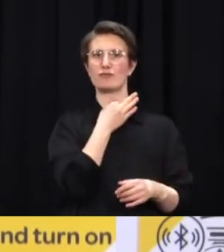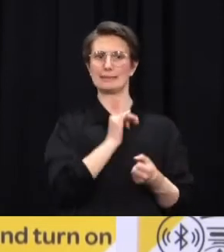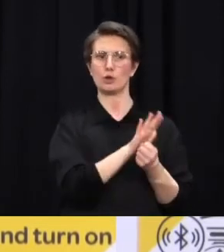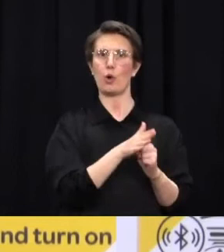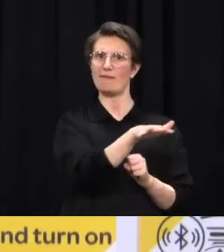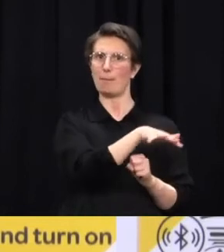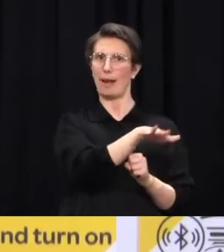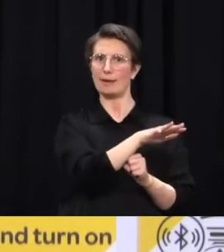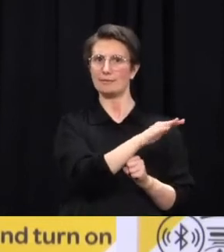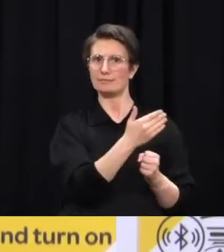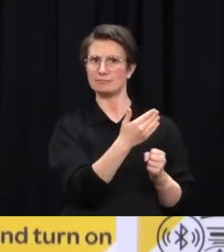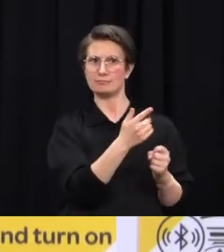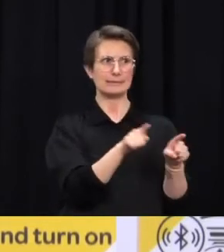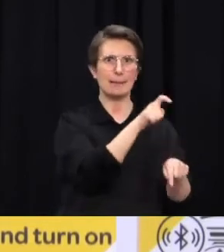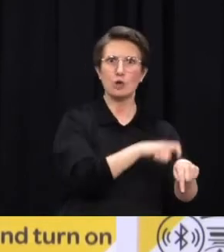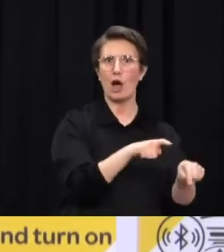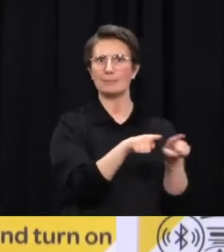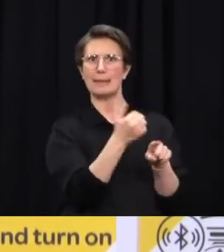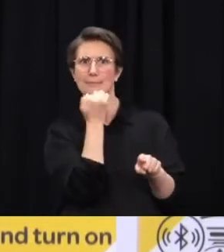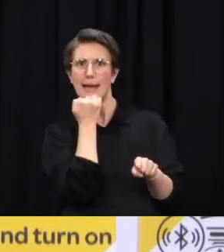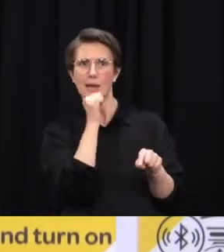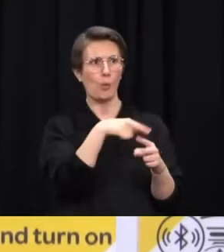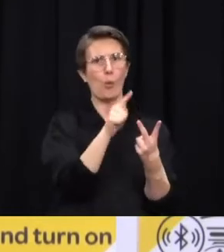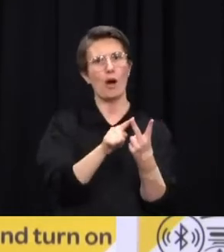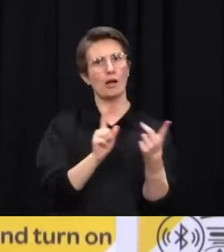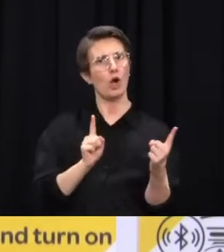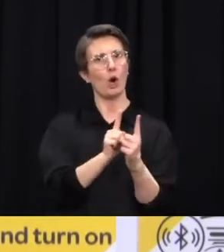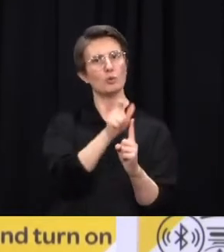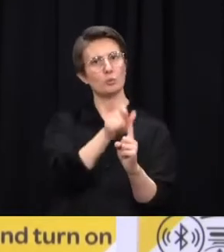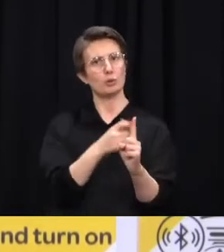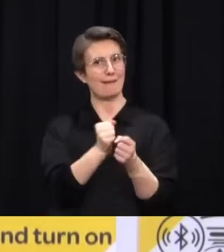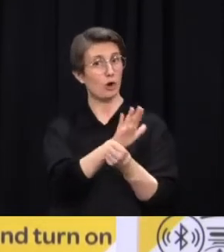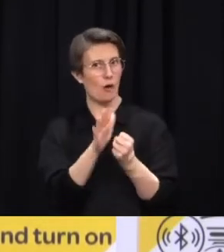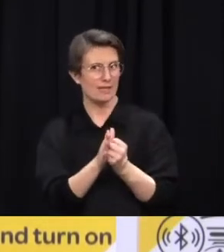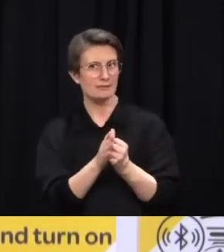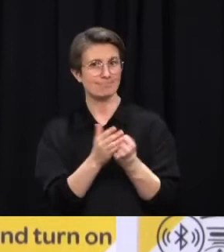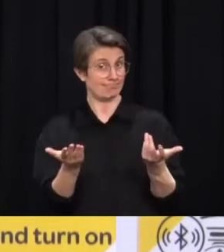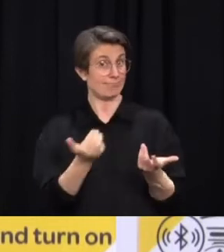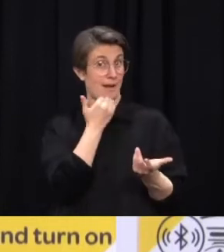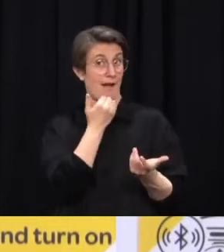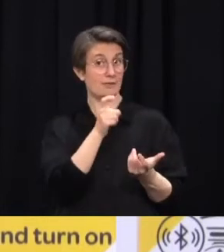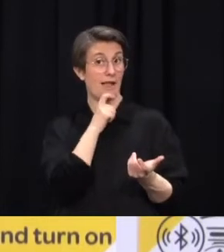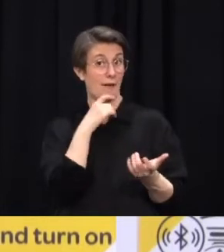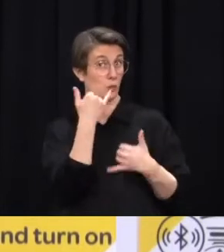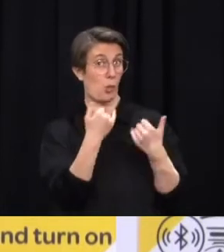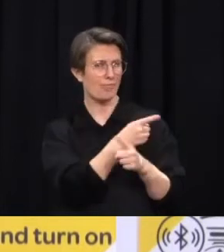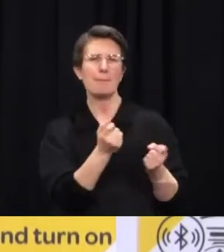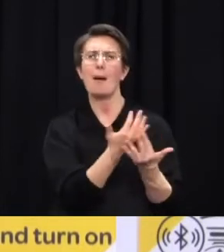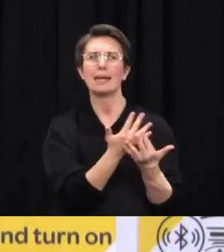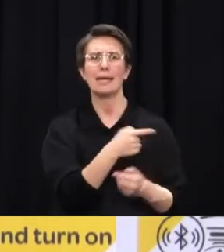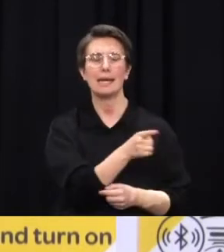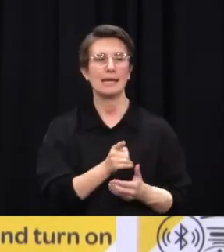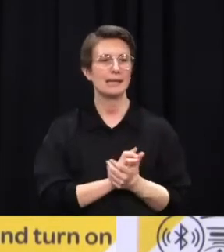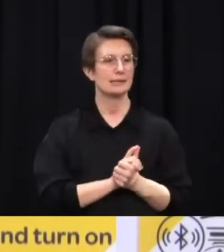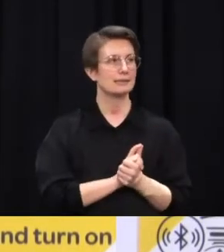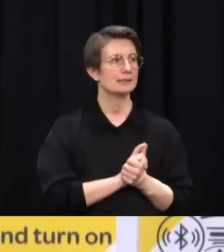considered casual contacts in a pre-Delta era? So just on the second point there, yes, this is something that has meant we've had